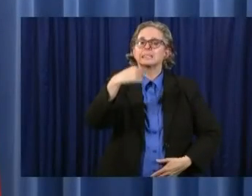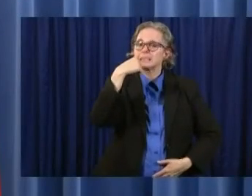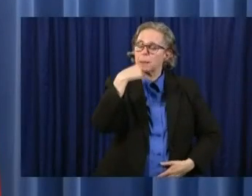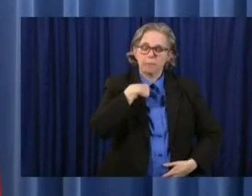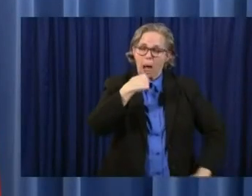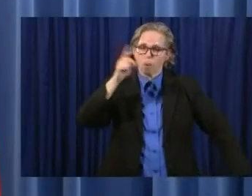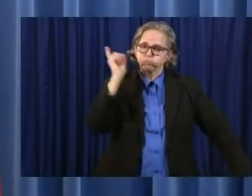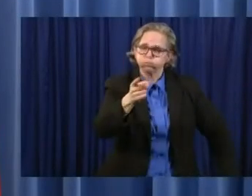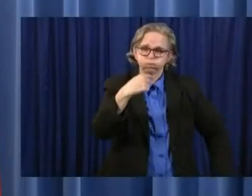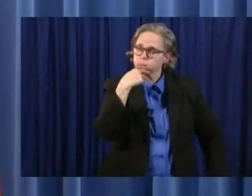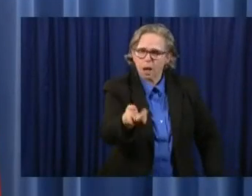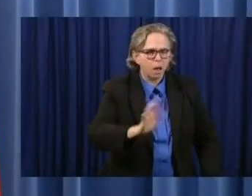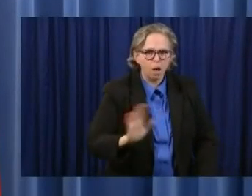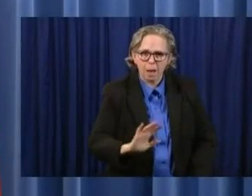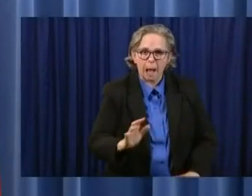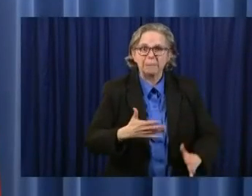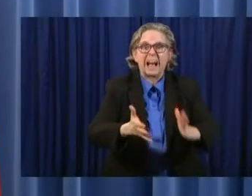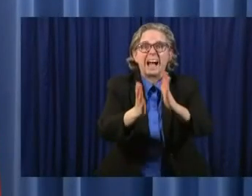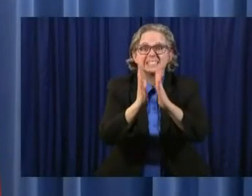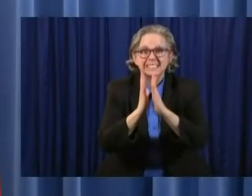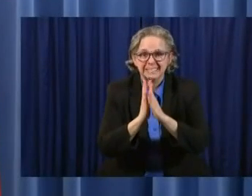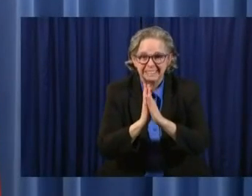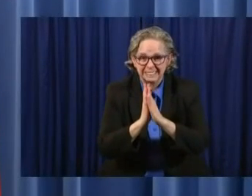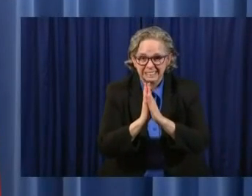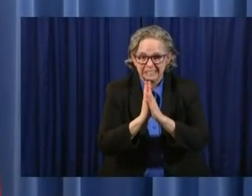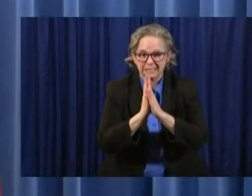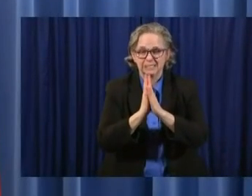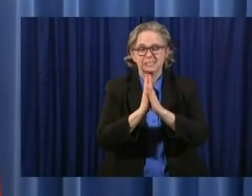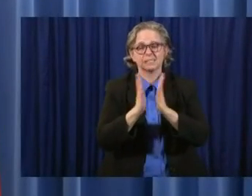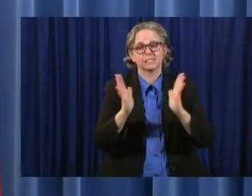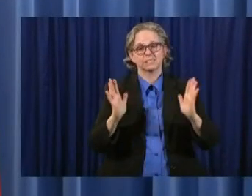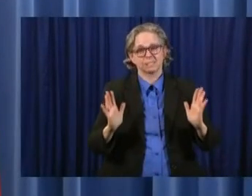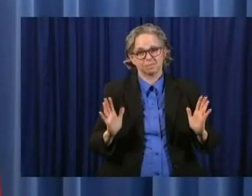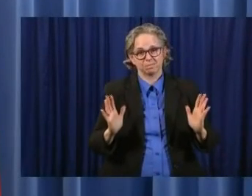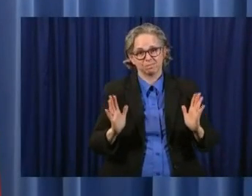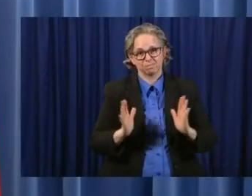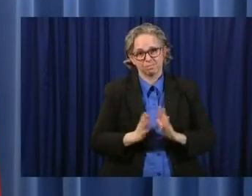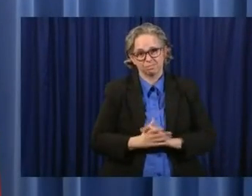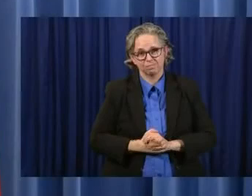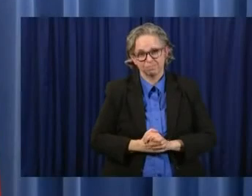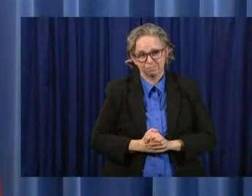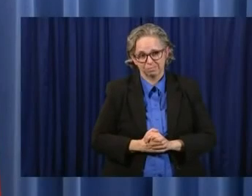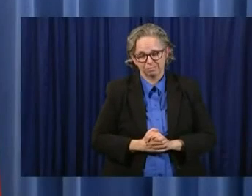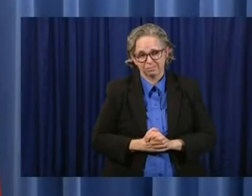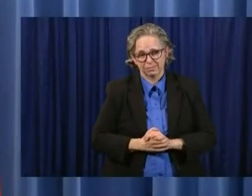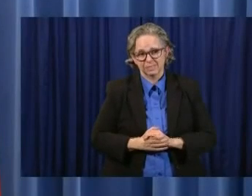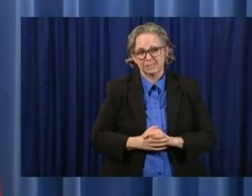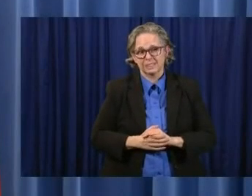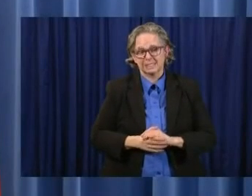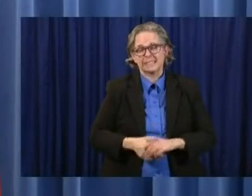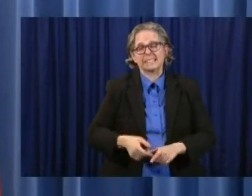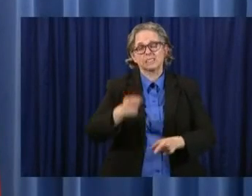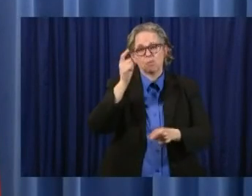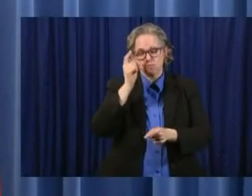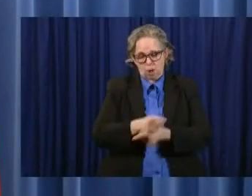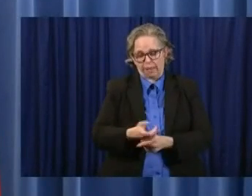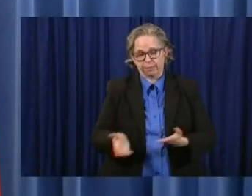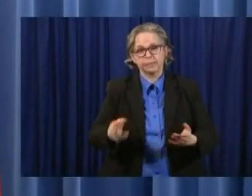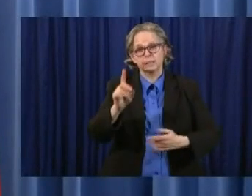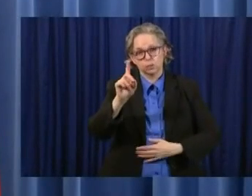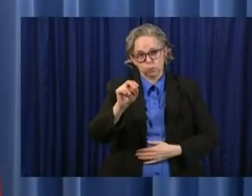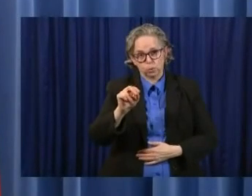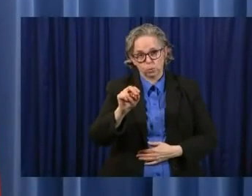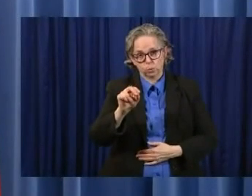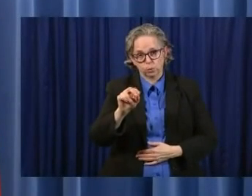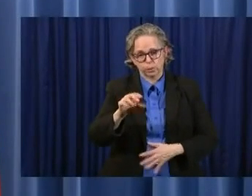More and more of this is, is totally up to you, but it is, it is the right thing to do. And I think as summer